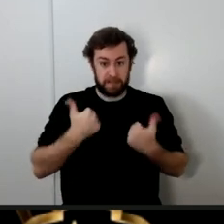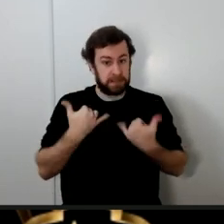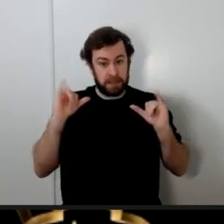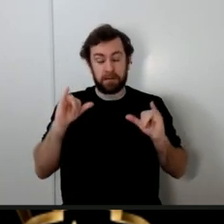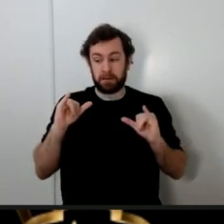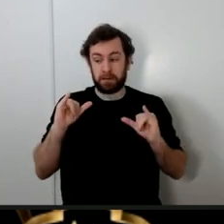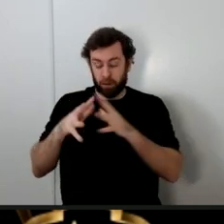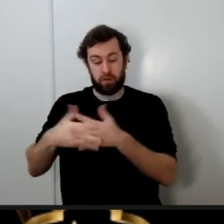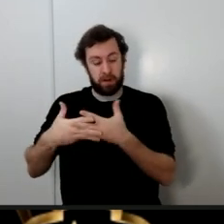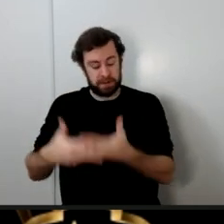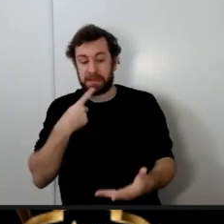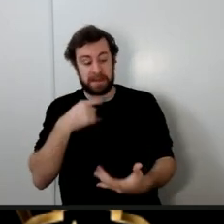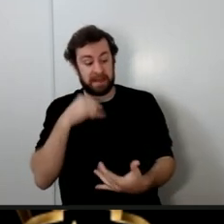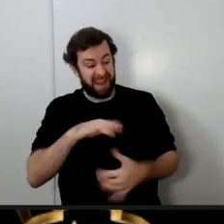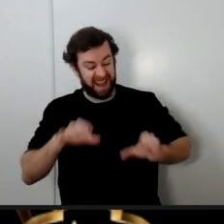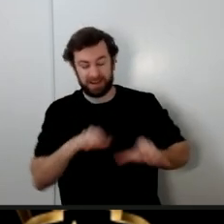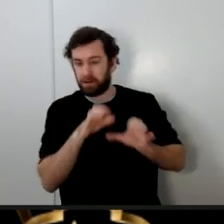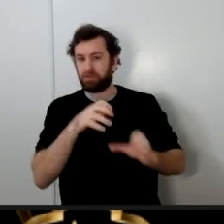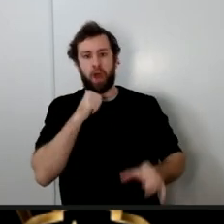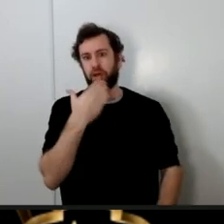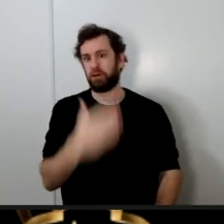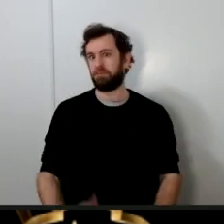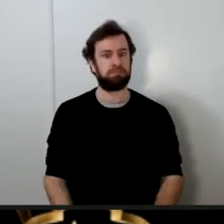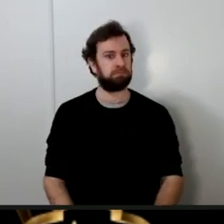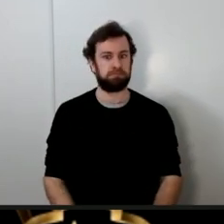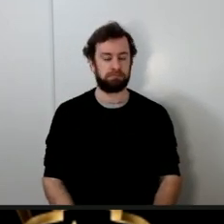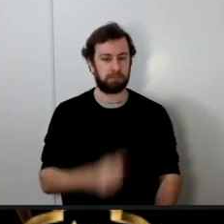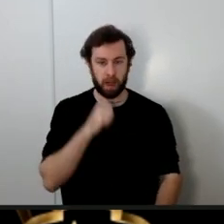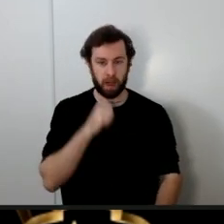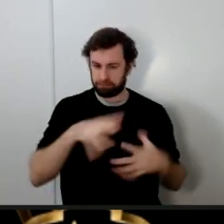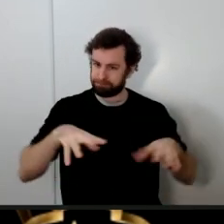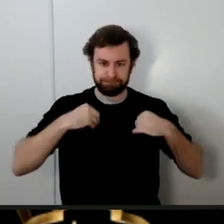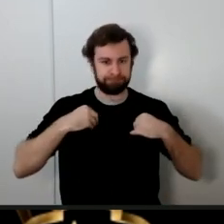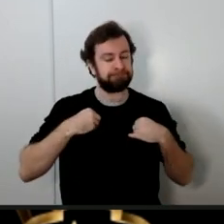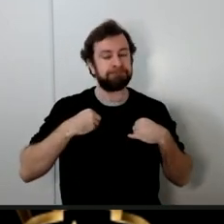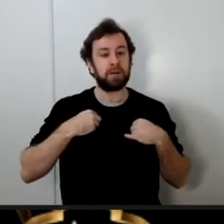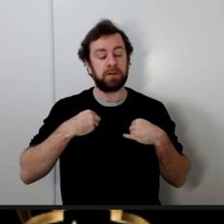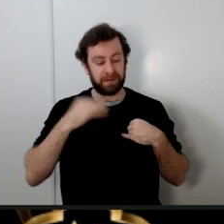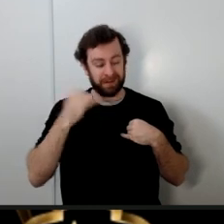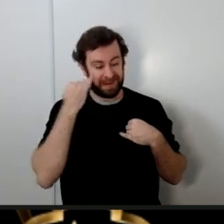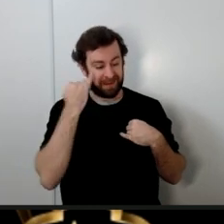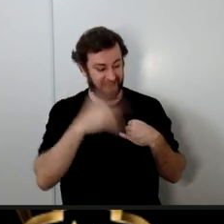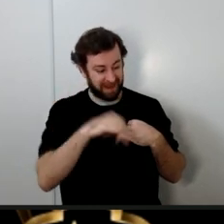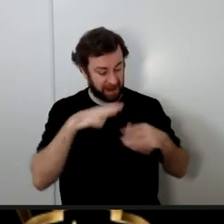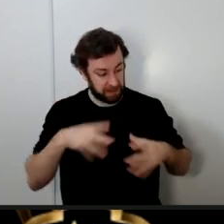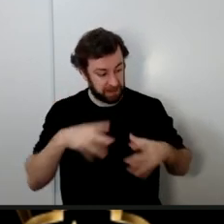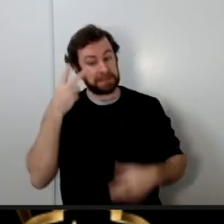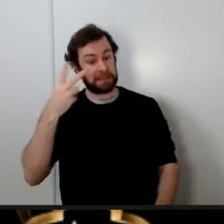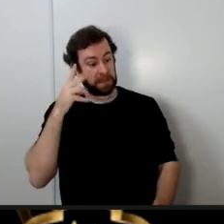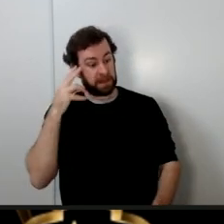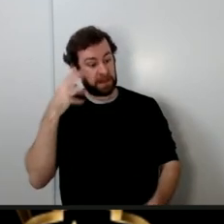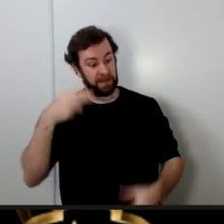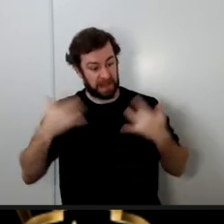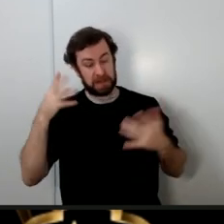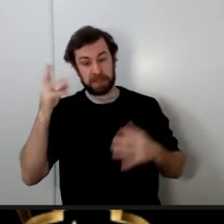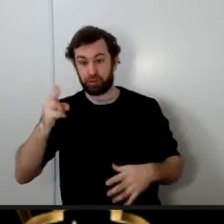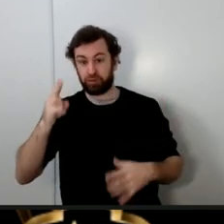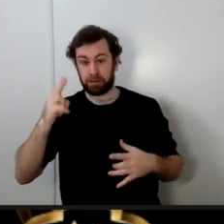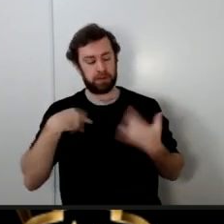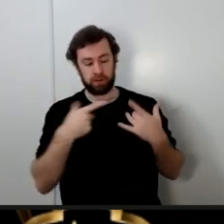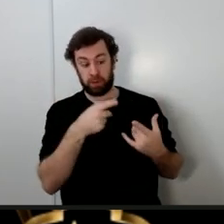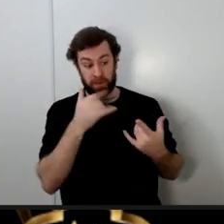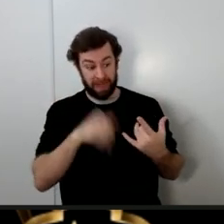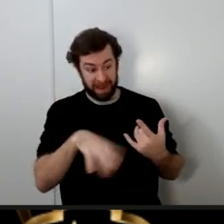and it teaches us that when you see an act of injustice in history you also dissociate yourself from it you condemn it so in our